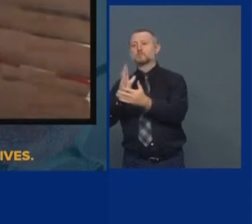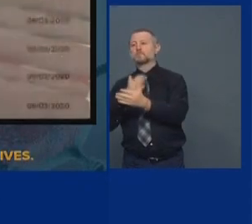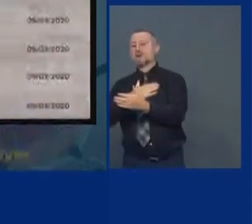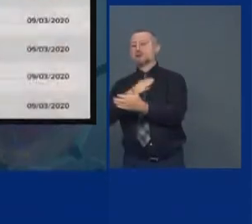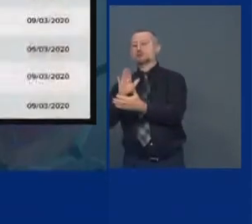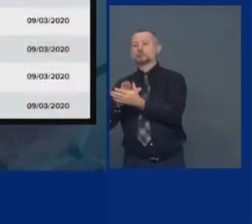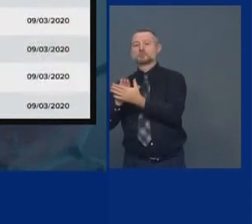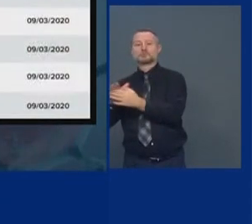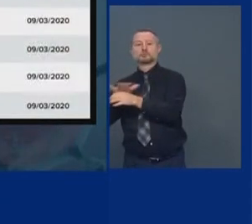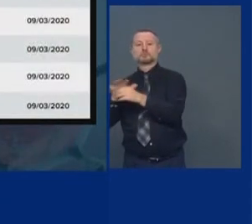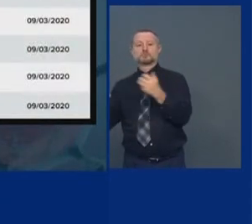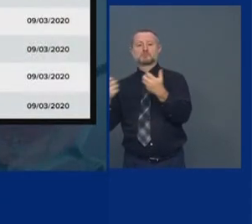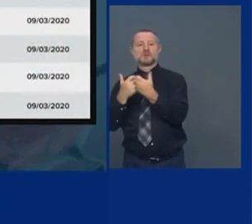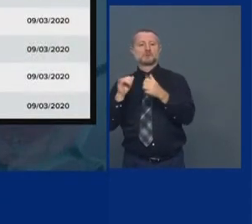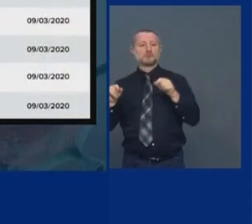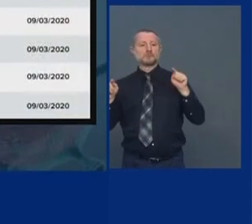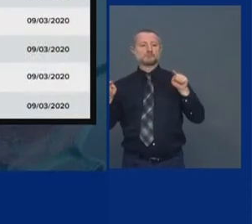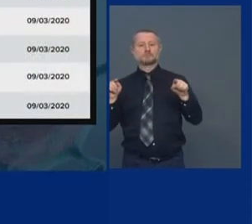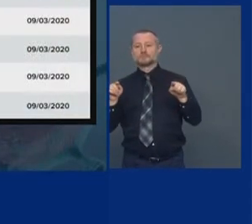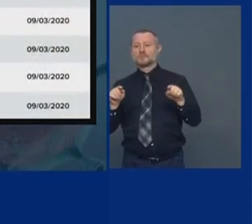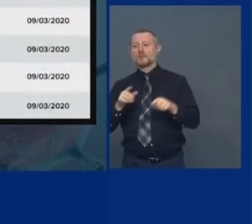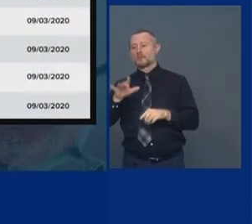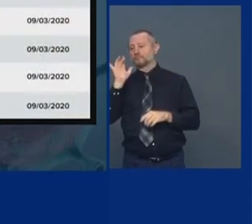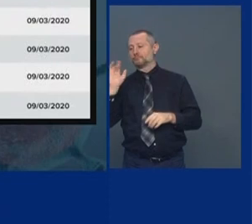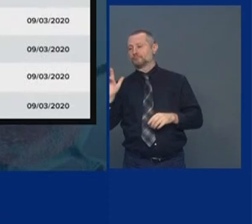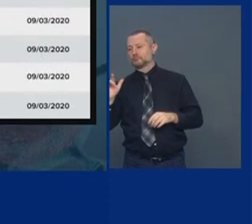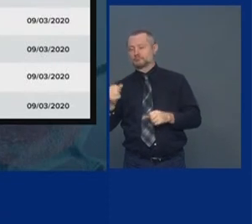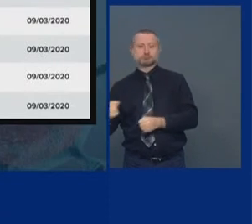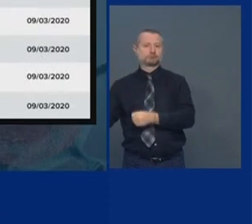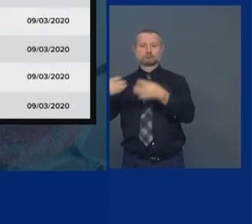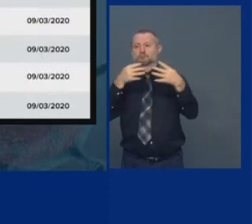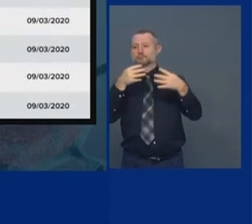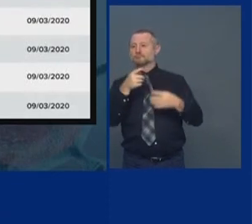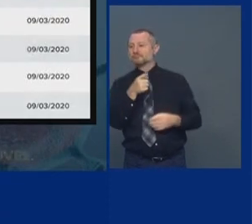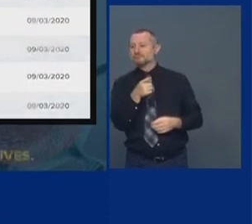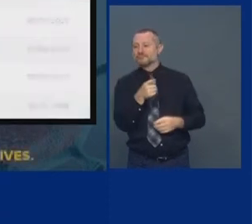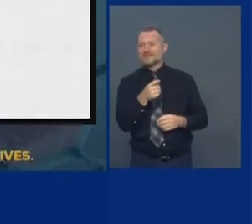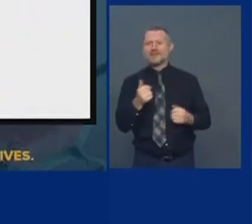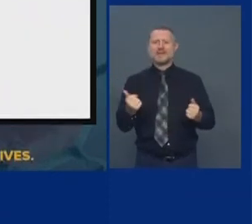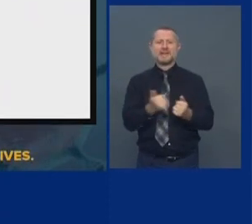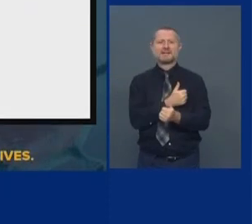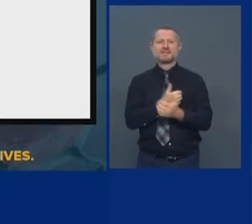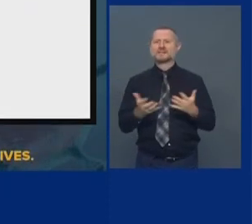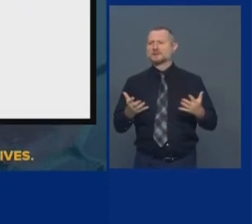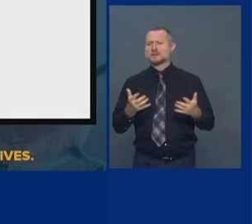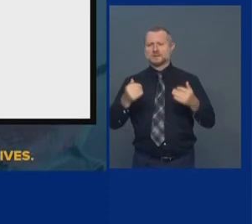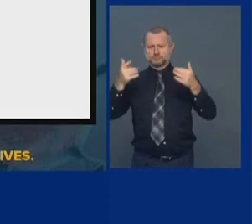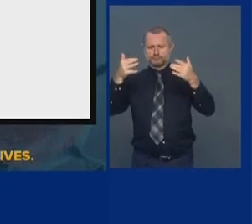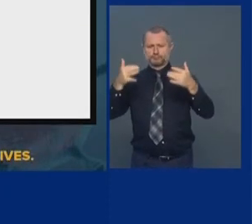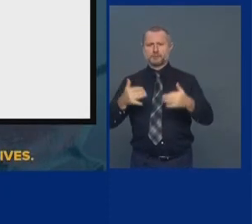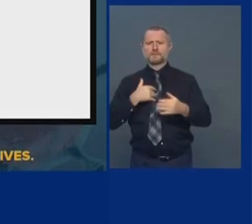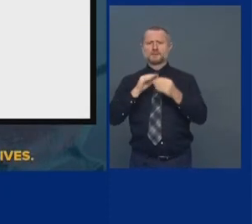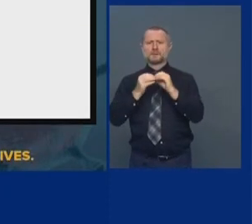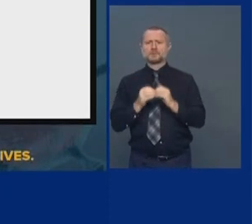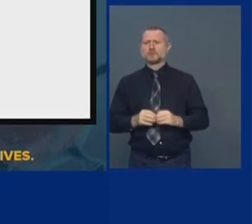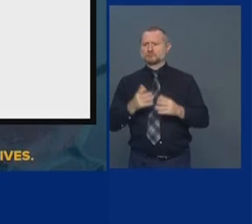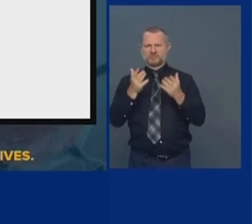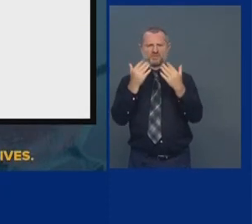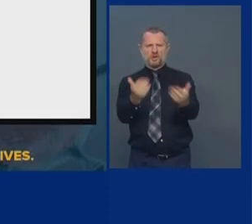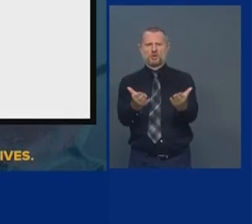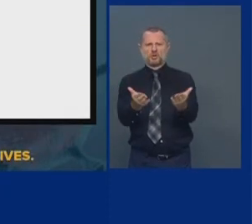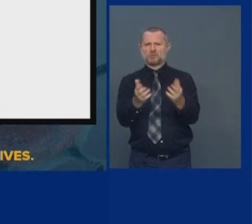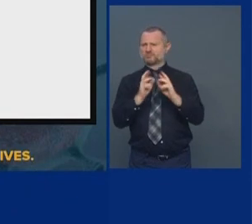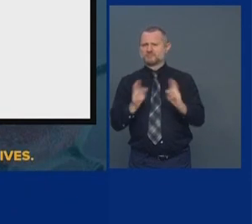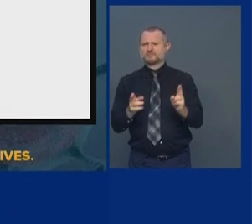Once you go to that school district, it'll tell you everything you need to know about where that